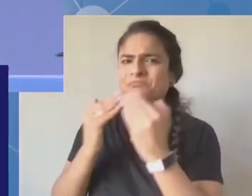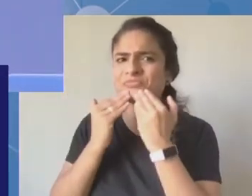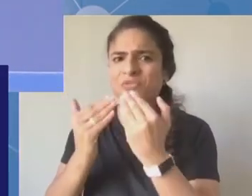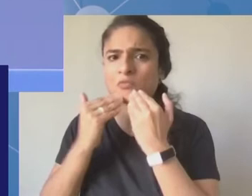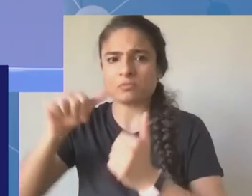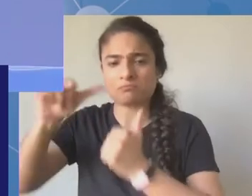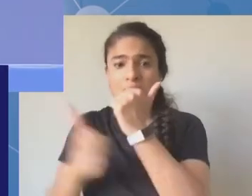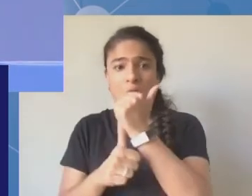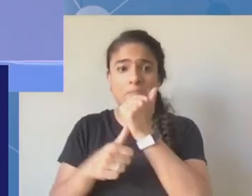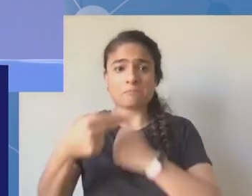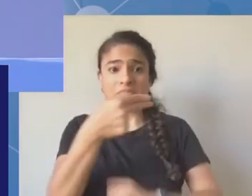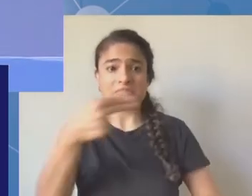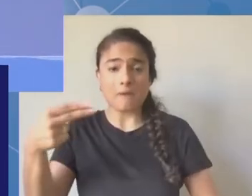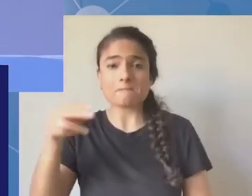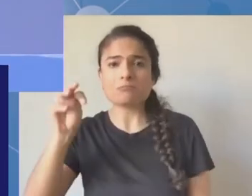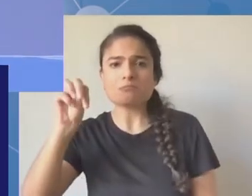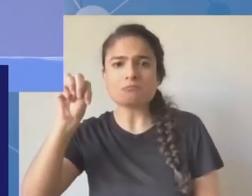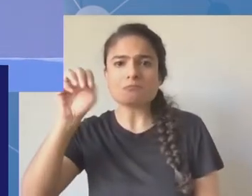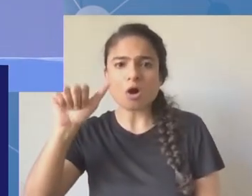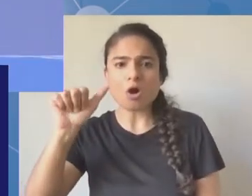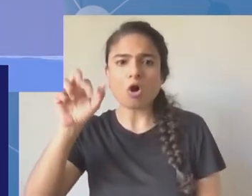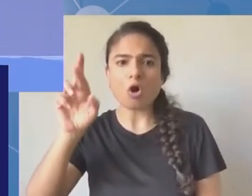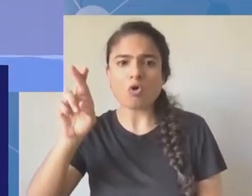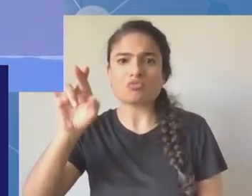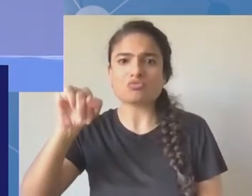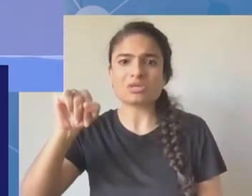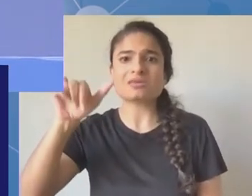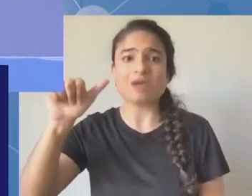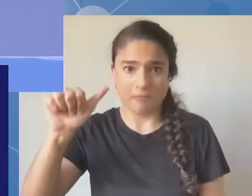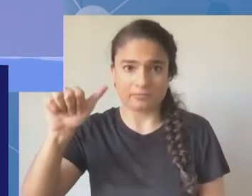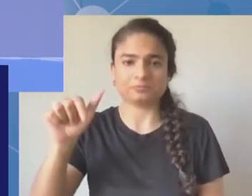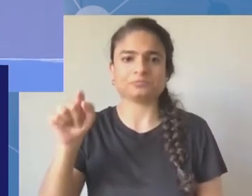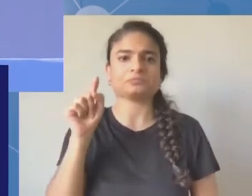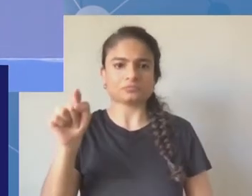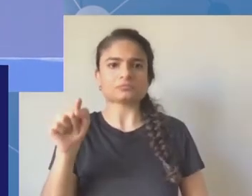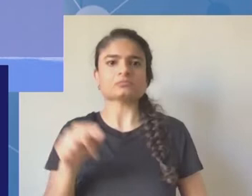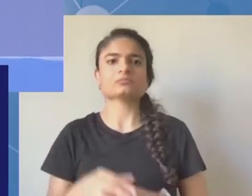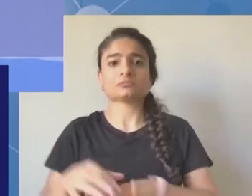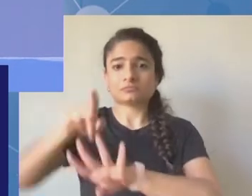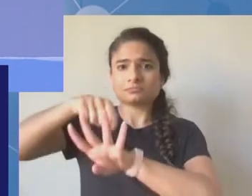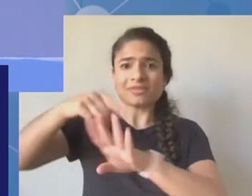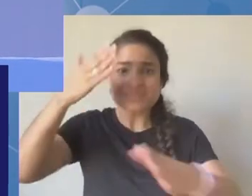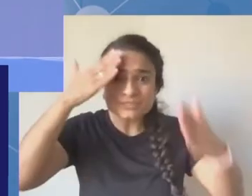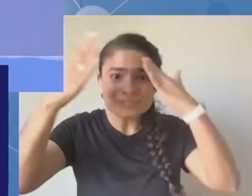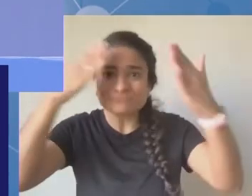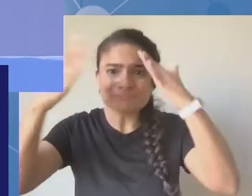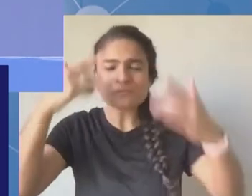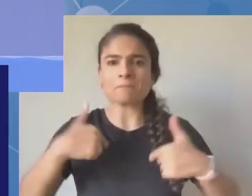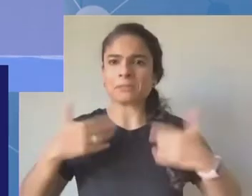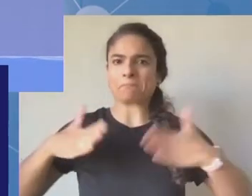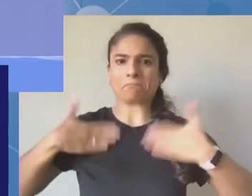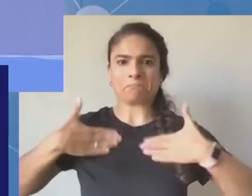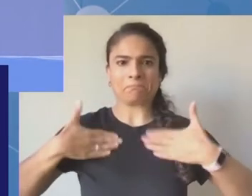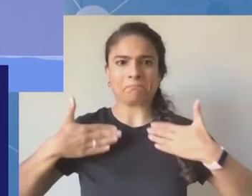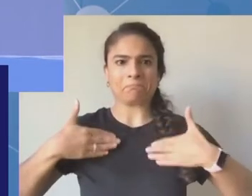IGF, 2021 IGF. It's really wonderful to hear all of you throughout the week. We try